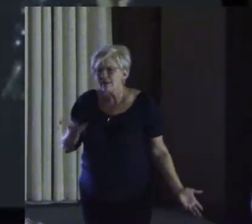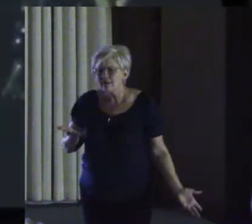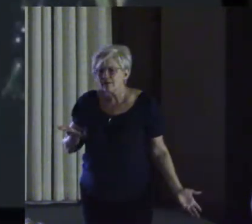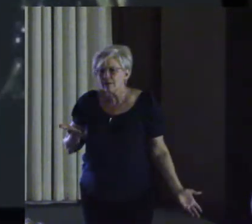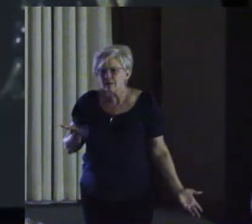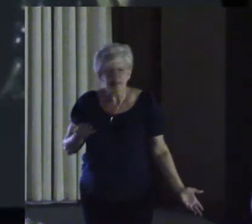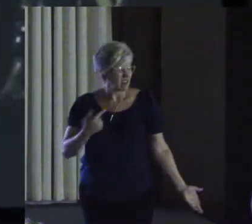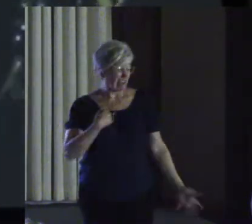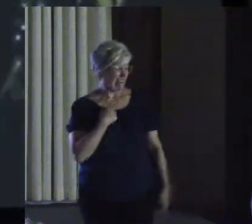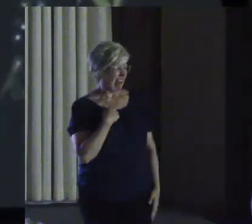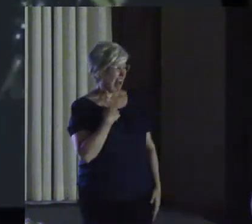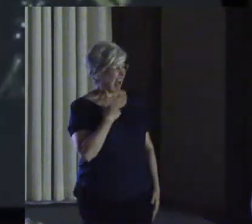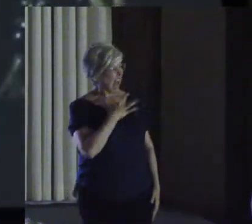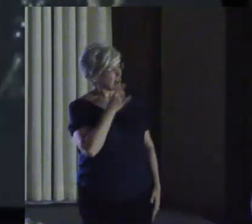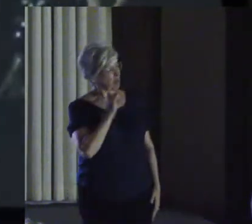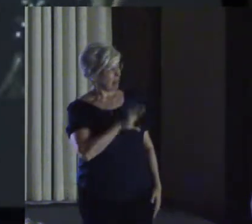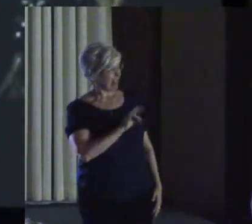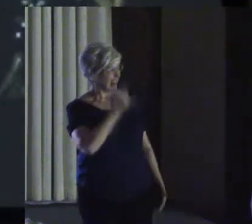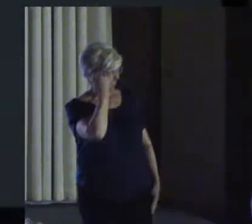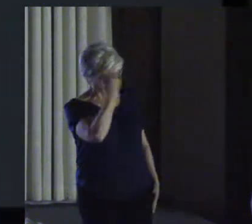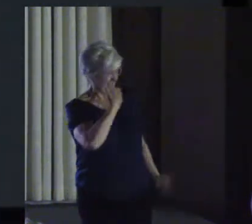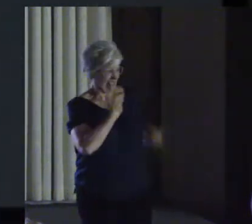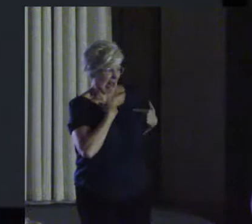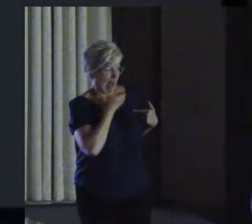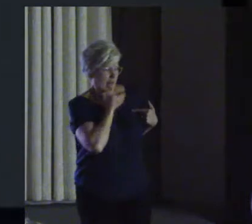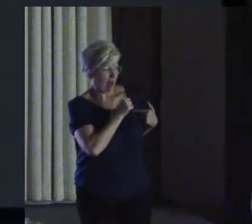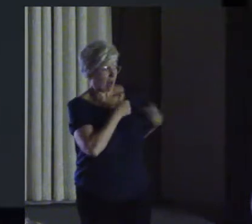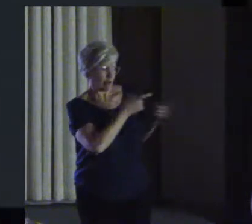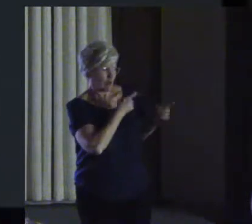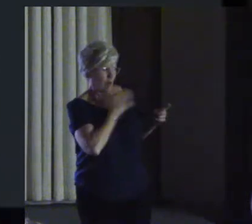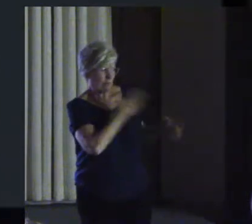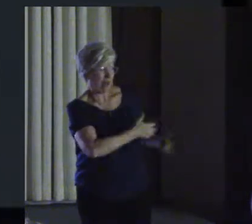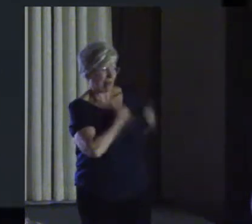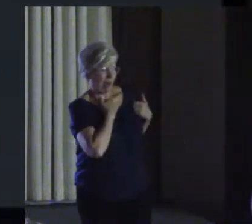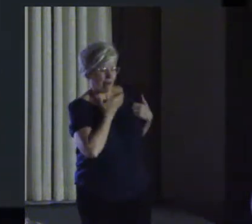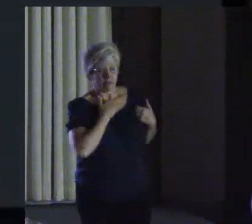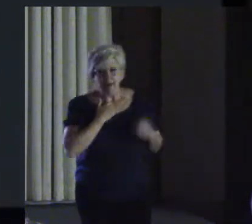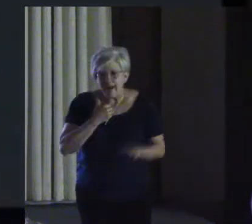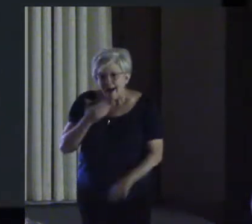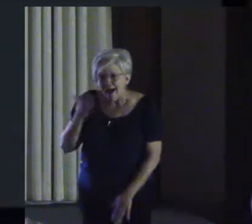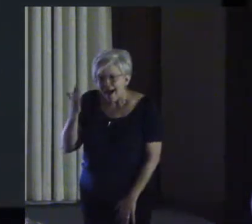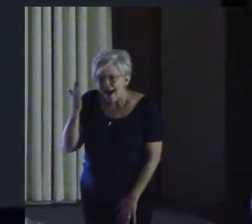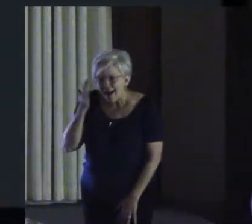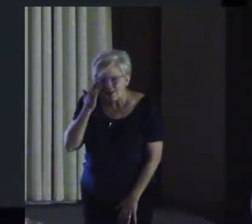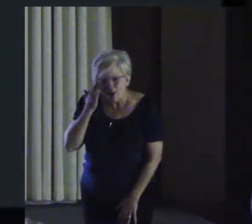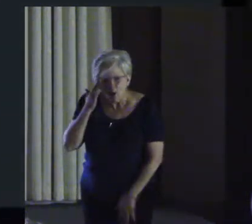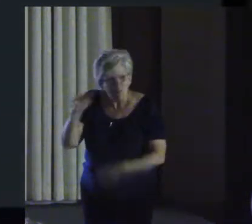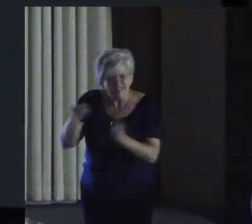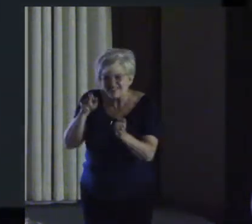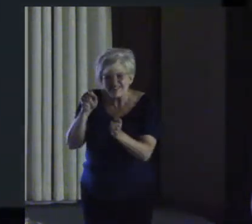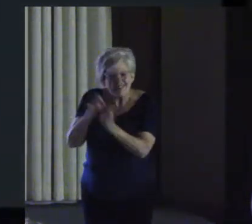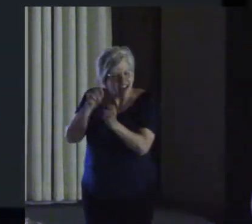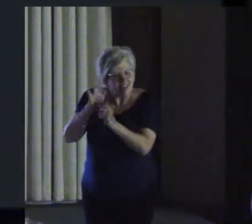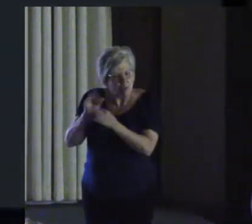Because I don't like the idea that I'm not in control of my life. I know exactly what you mean.